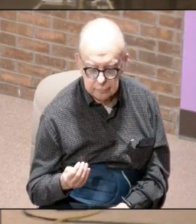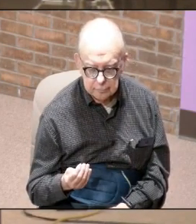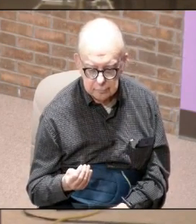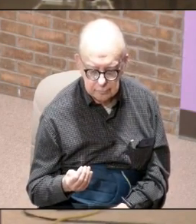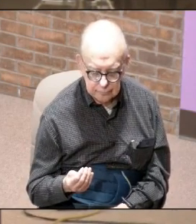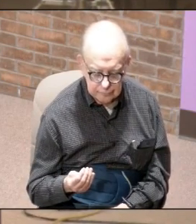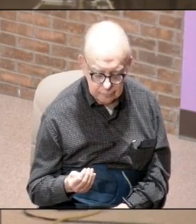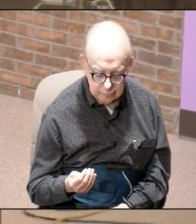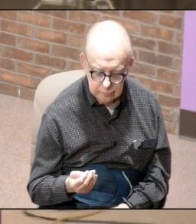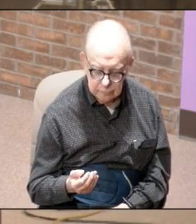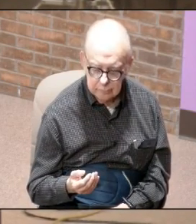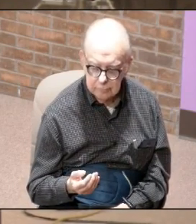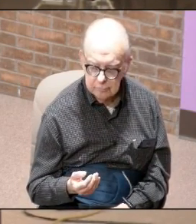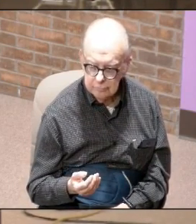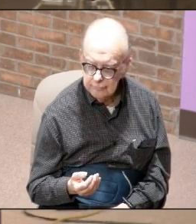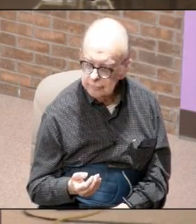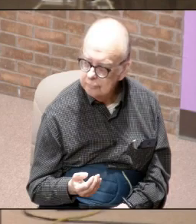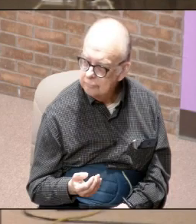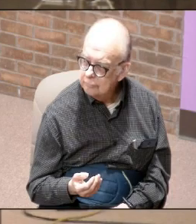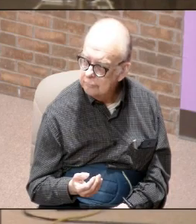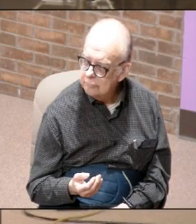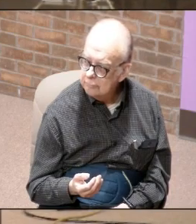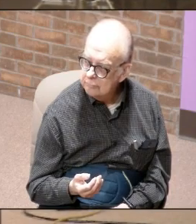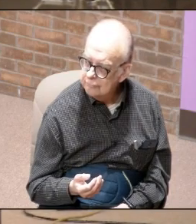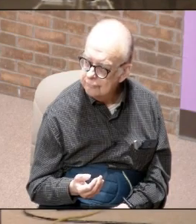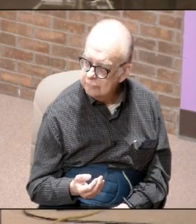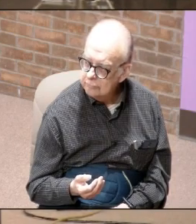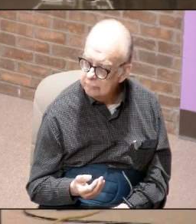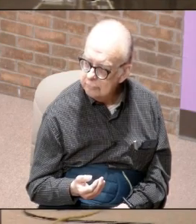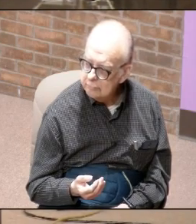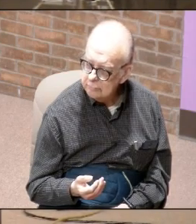so if you'll give me that one mark